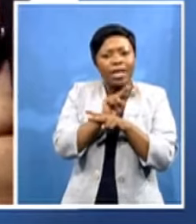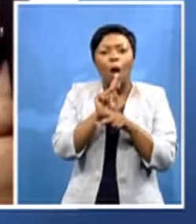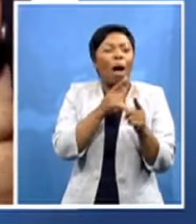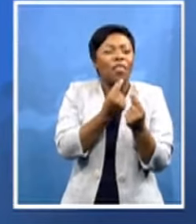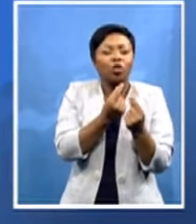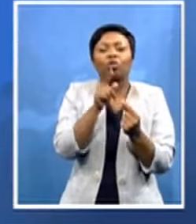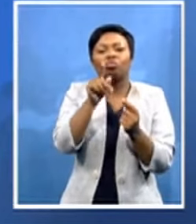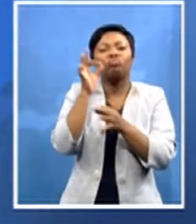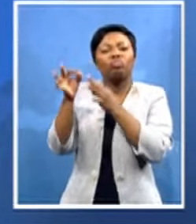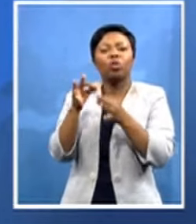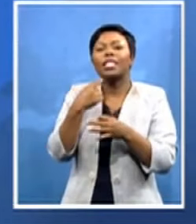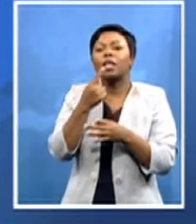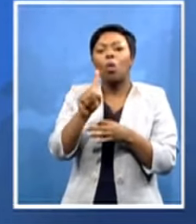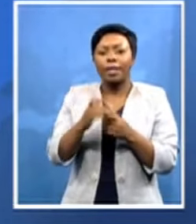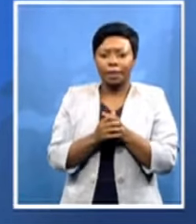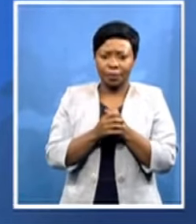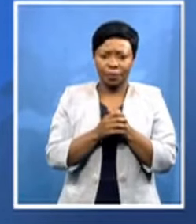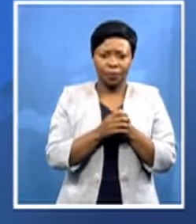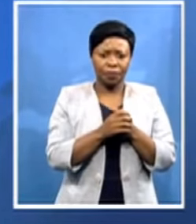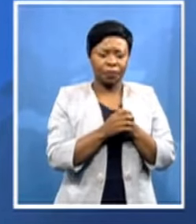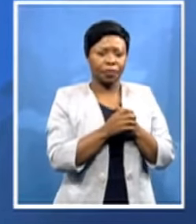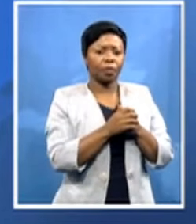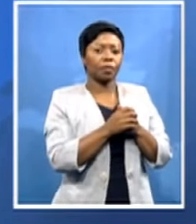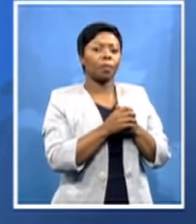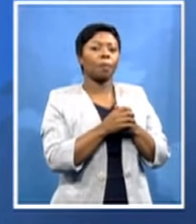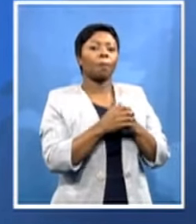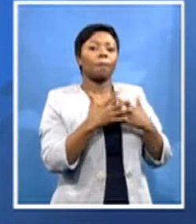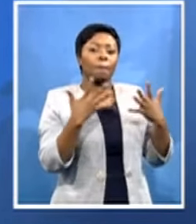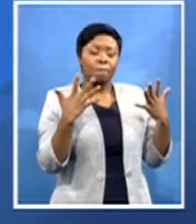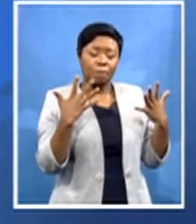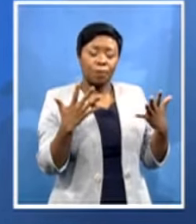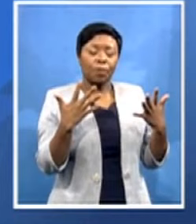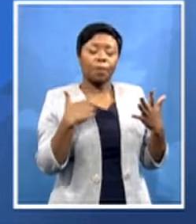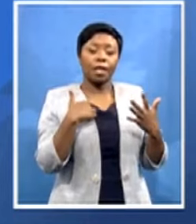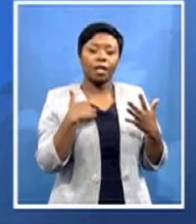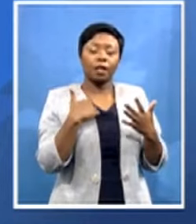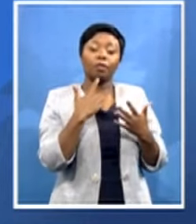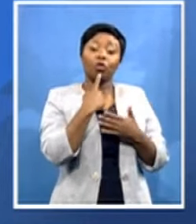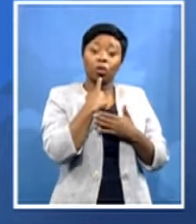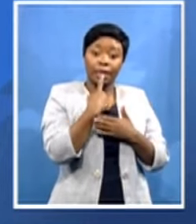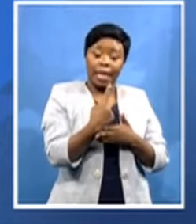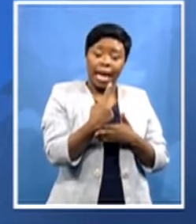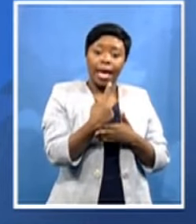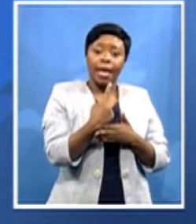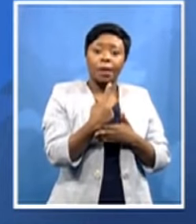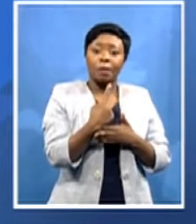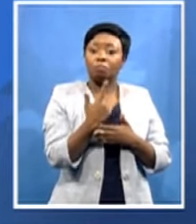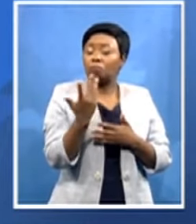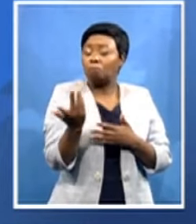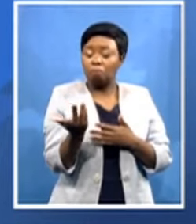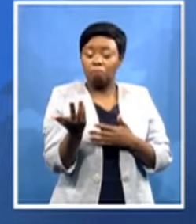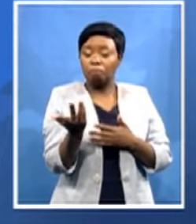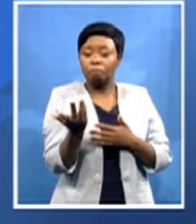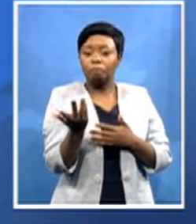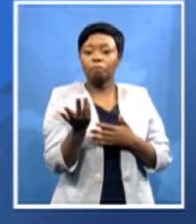i have very little to say on that besides to say we are as a a pan